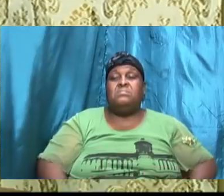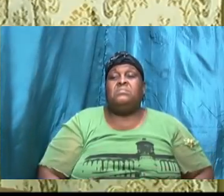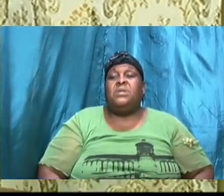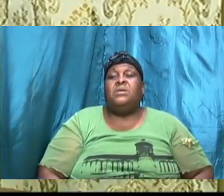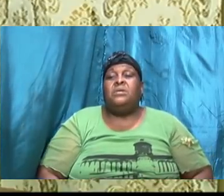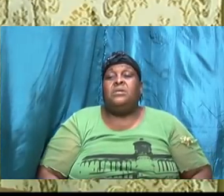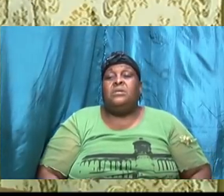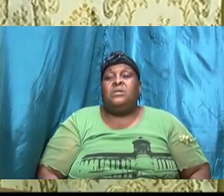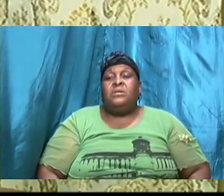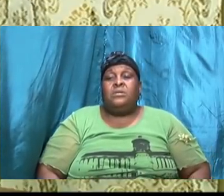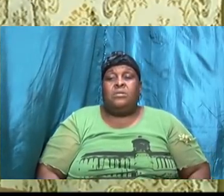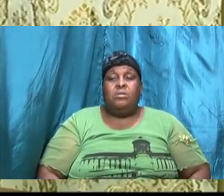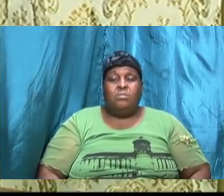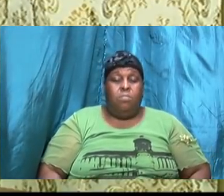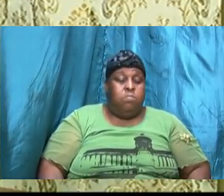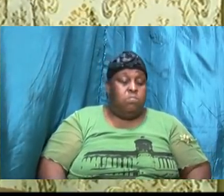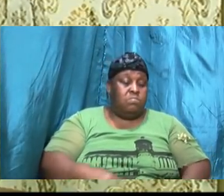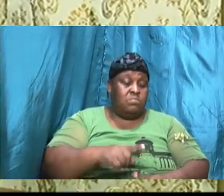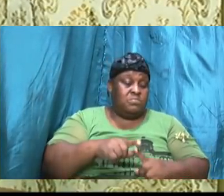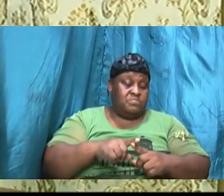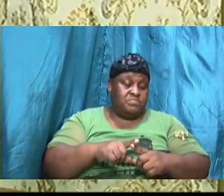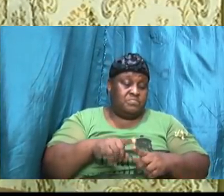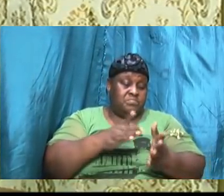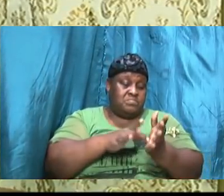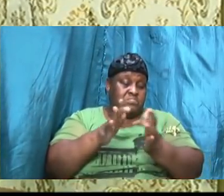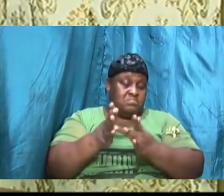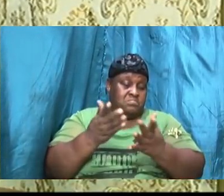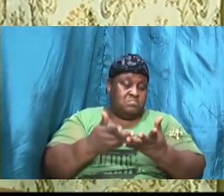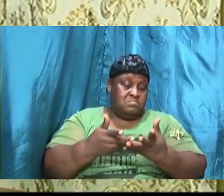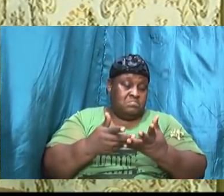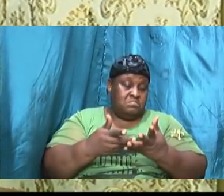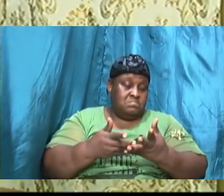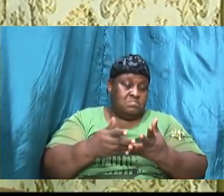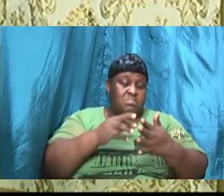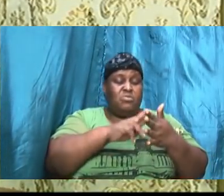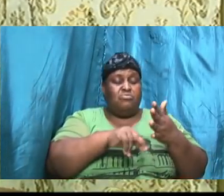when we had our Bible reading Monday night